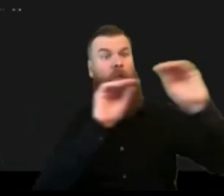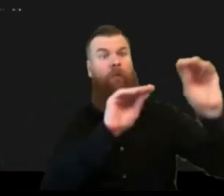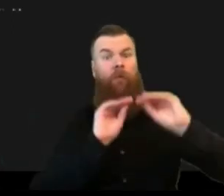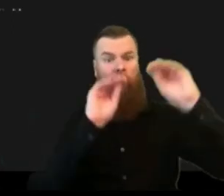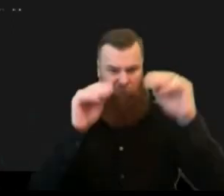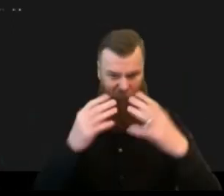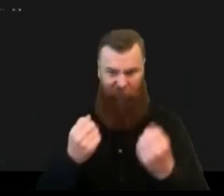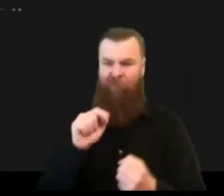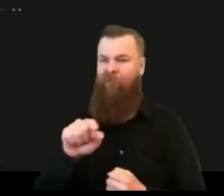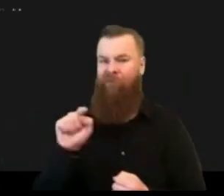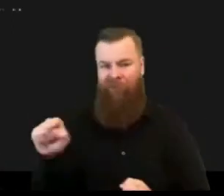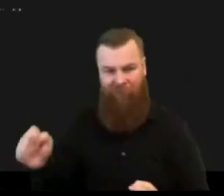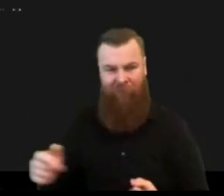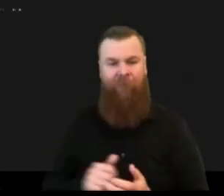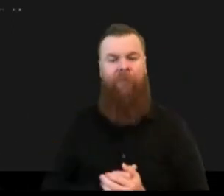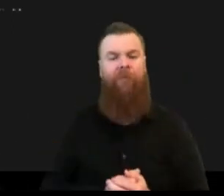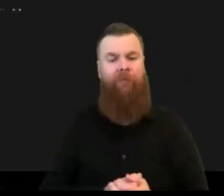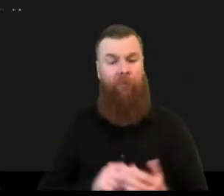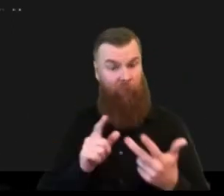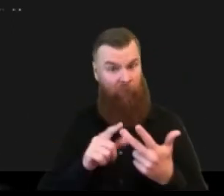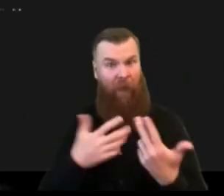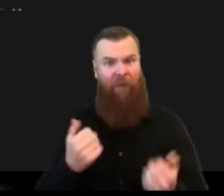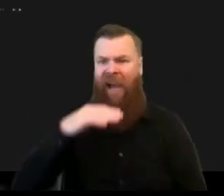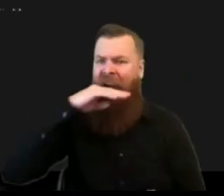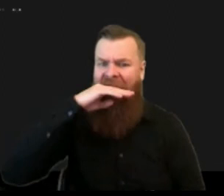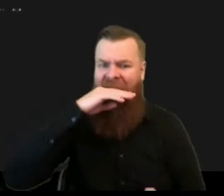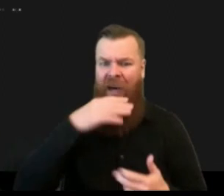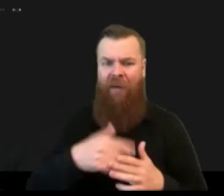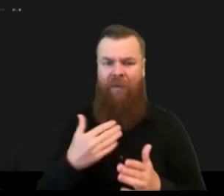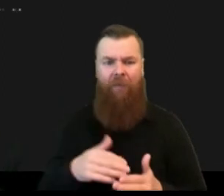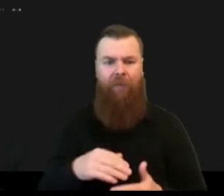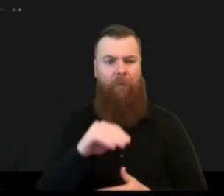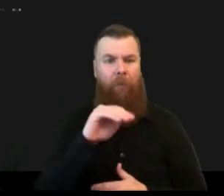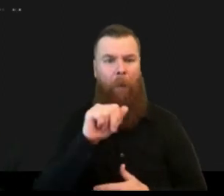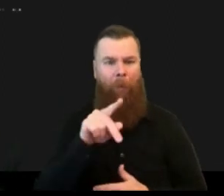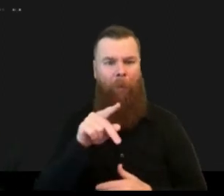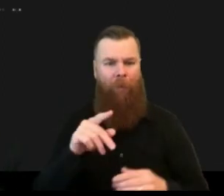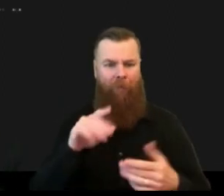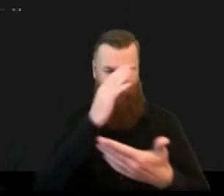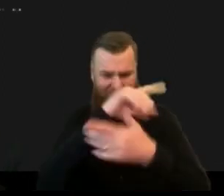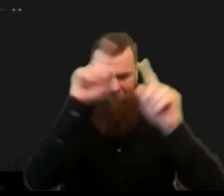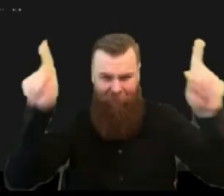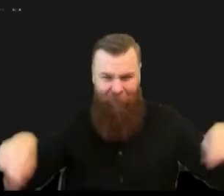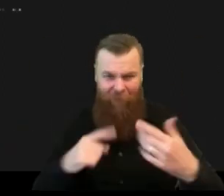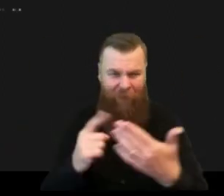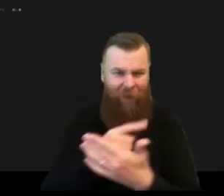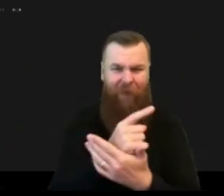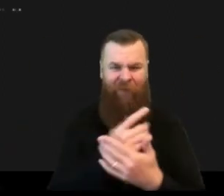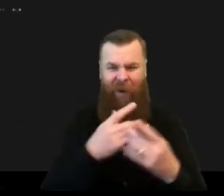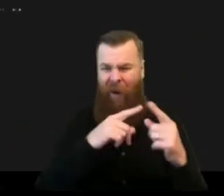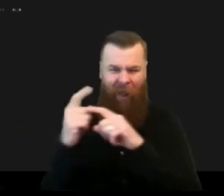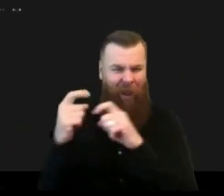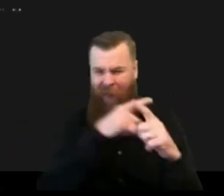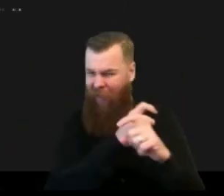risk maps from something called proyecto meso america which i don't know much about but it's uh certainly having uh